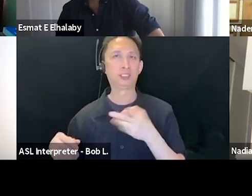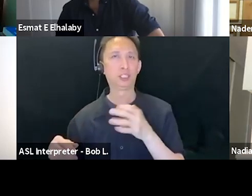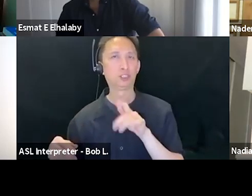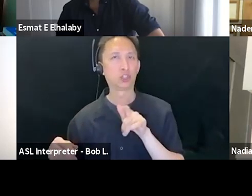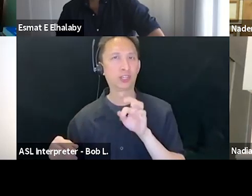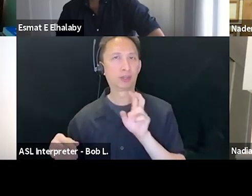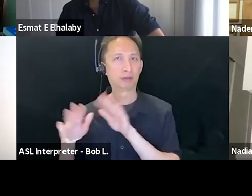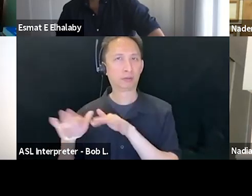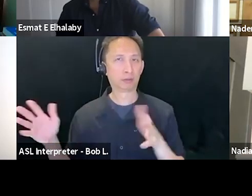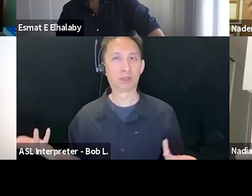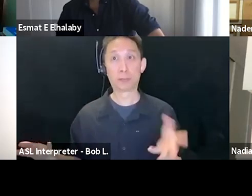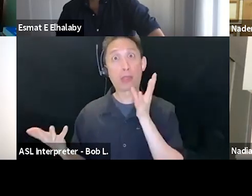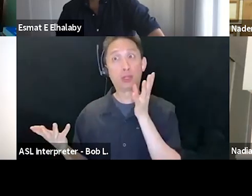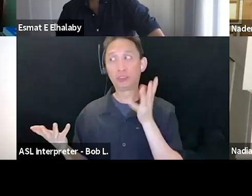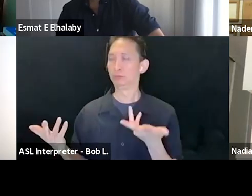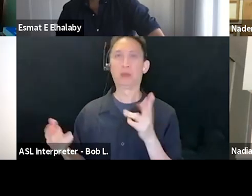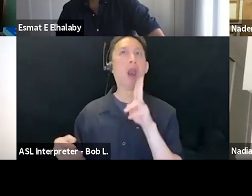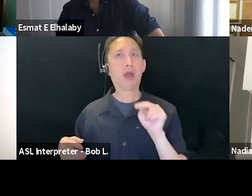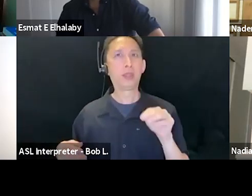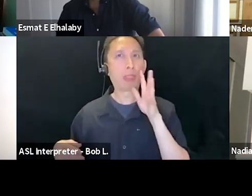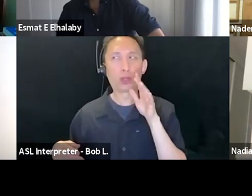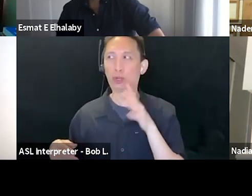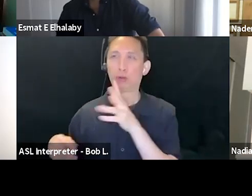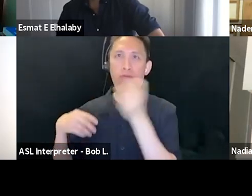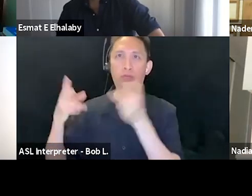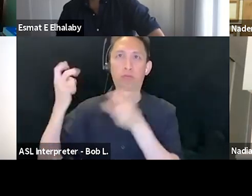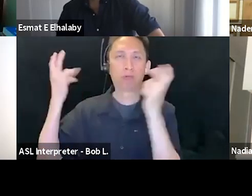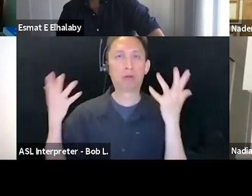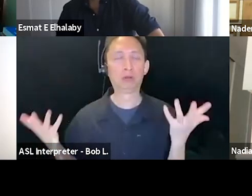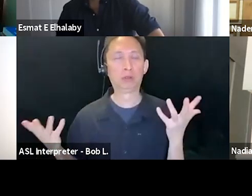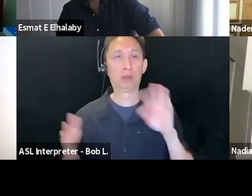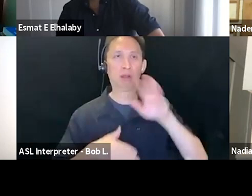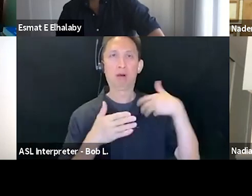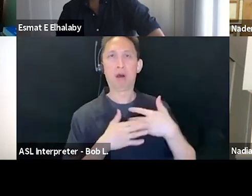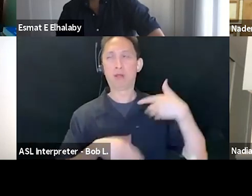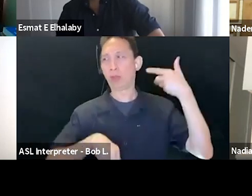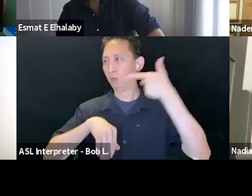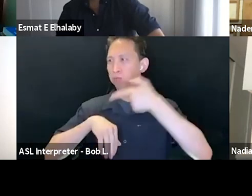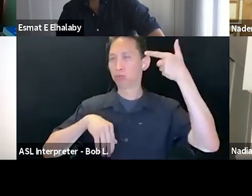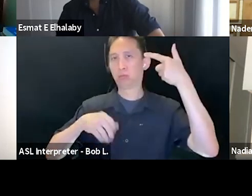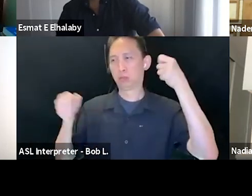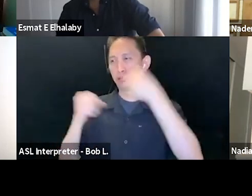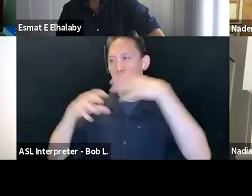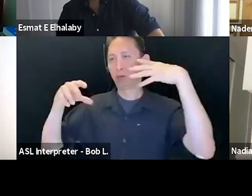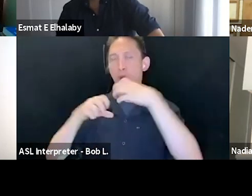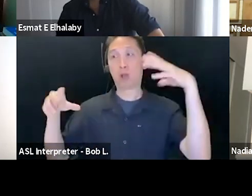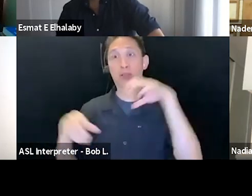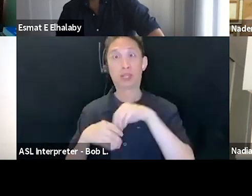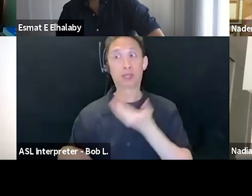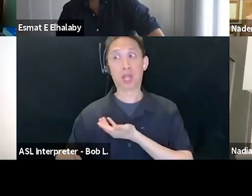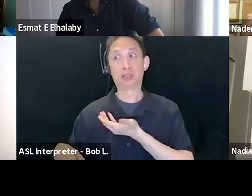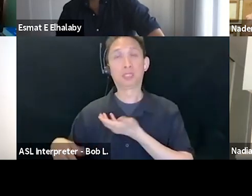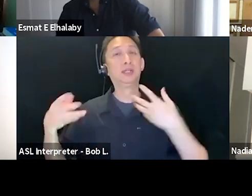us that the, the bombs and the machinery and the artillery that is used in Gaza is being sold as